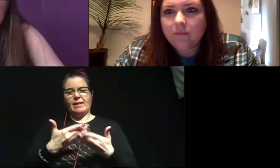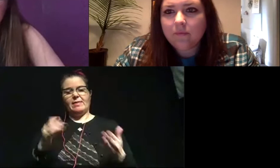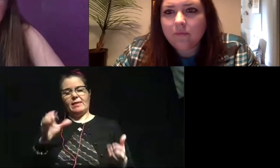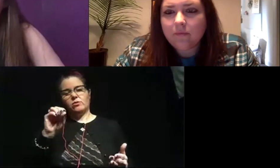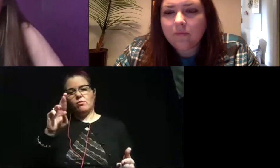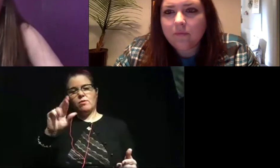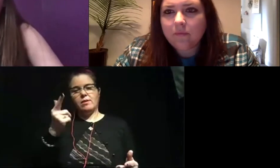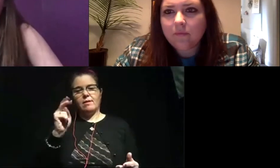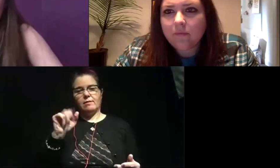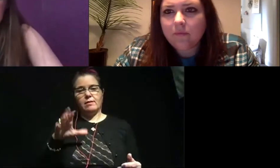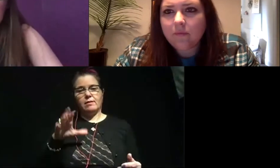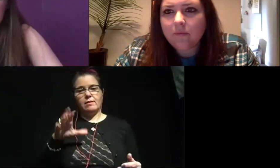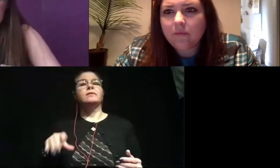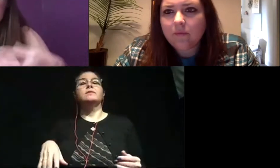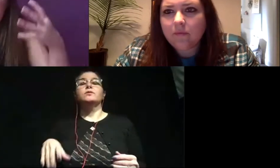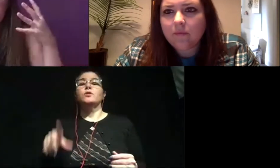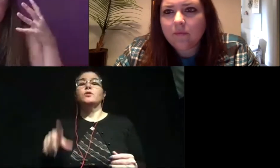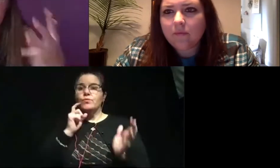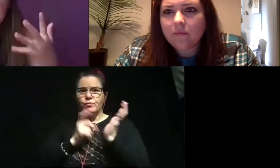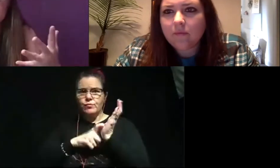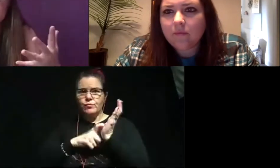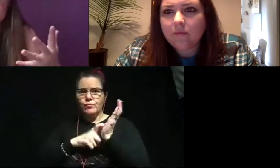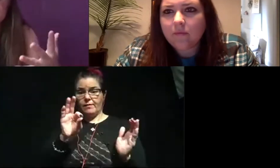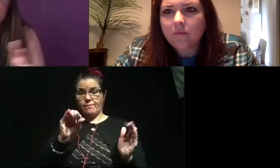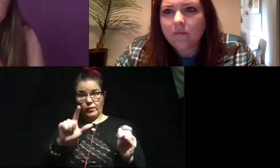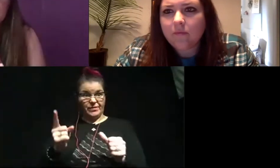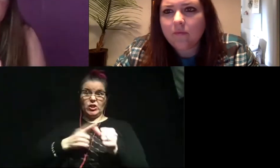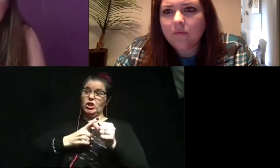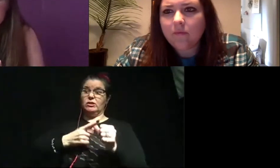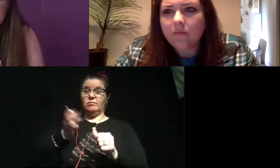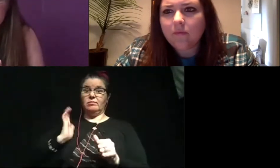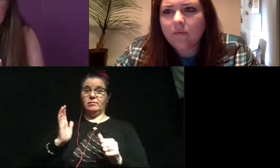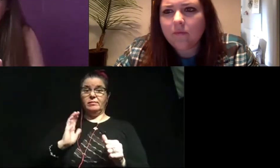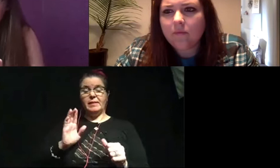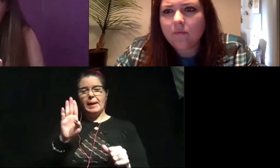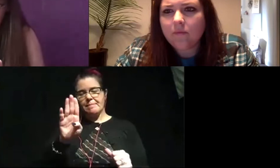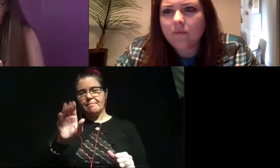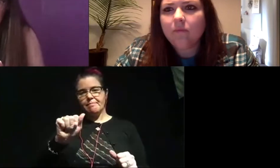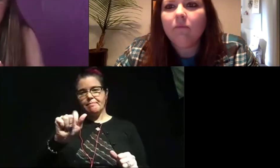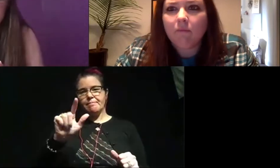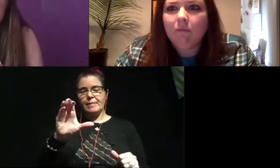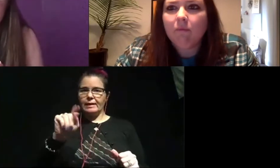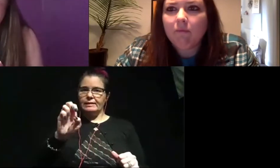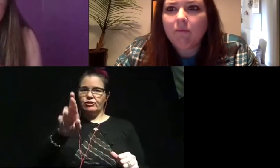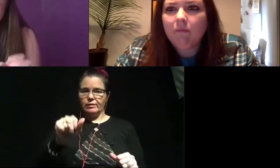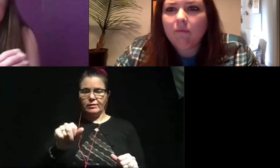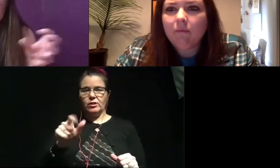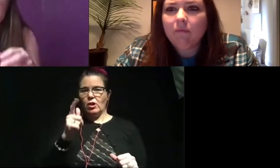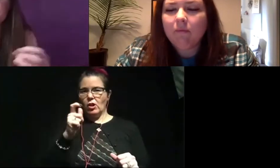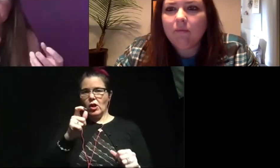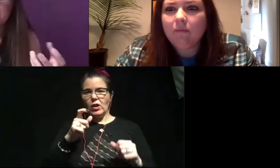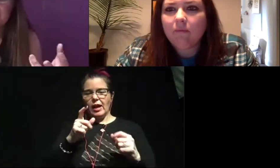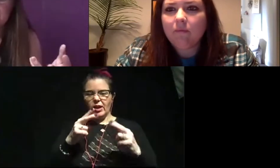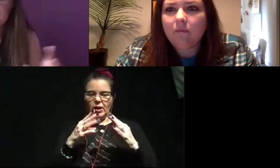So the first thing that we recognize as a fossil are going to be things like bacteria. All right. So it kind of looks like little